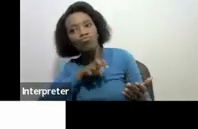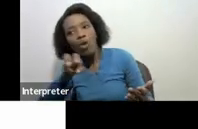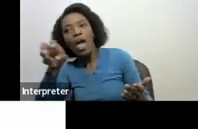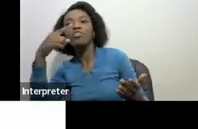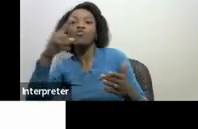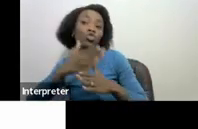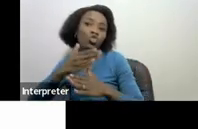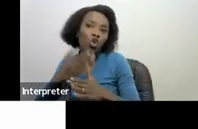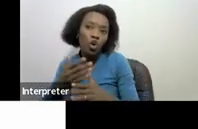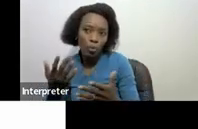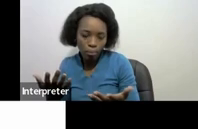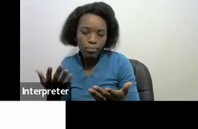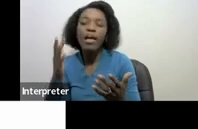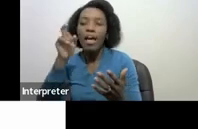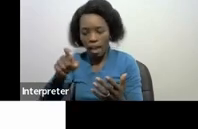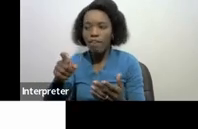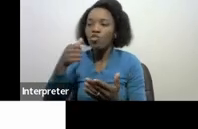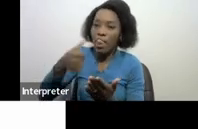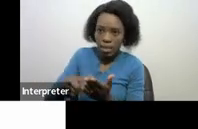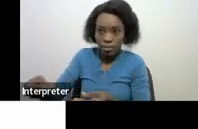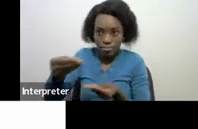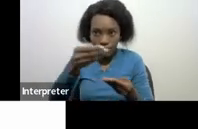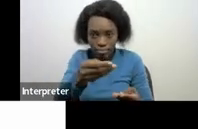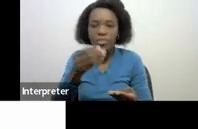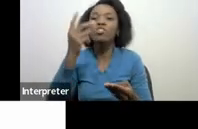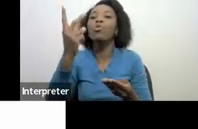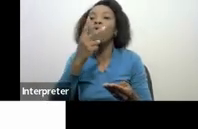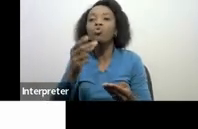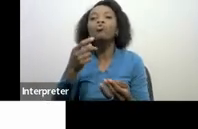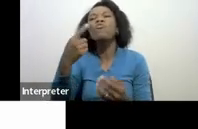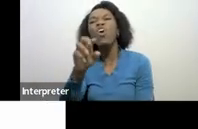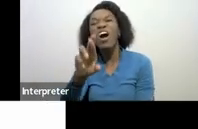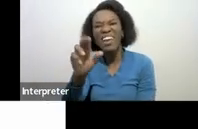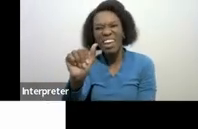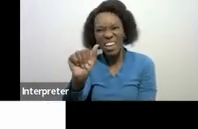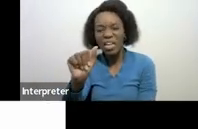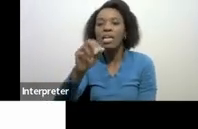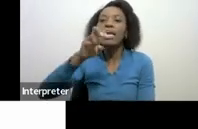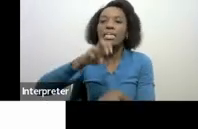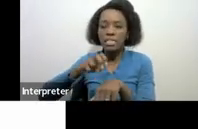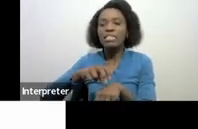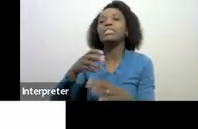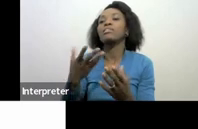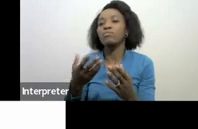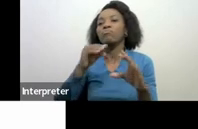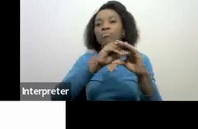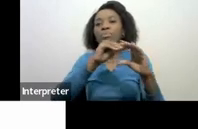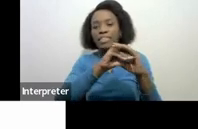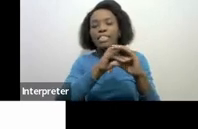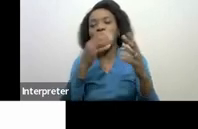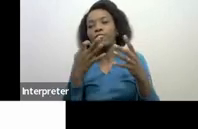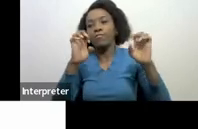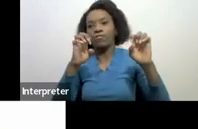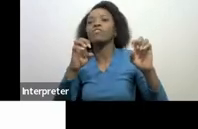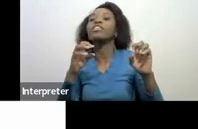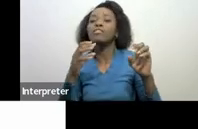and then also we'll have the retirement annuity fund you also have the tax free investments and then you also